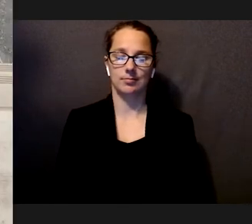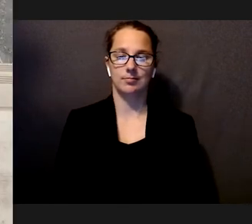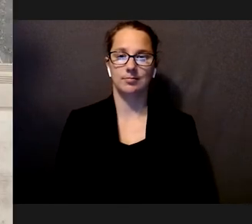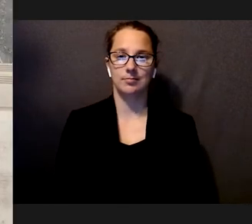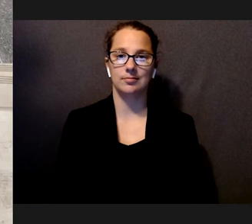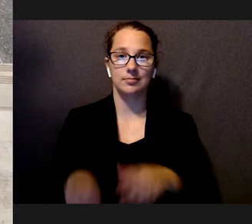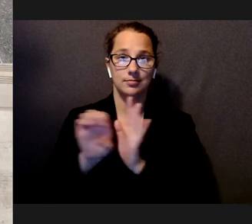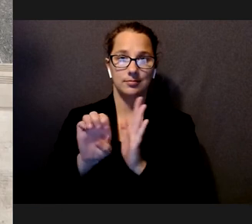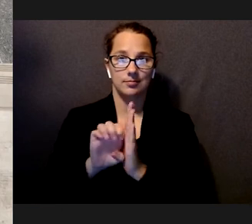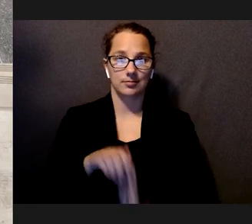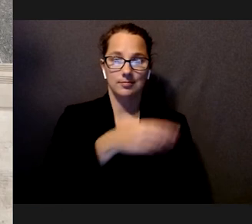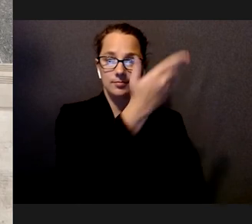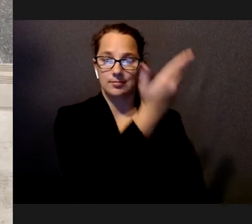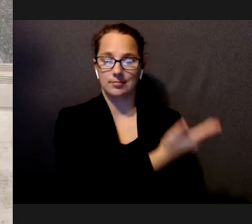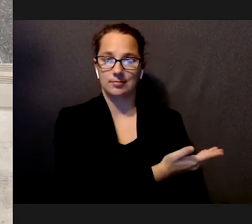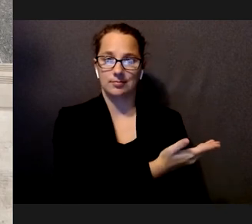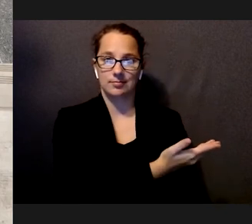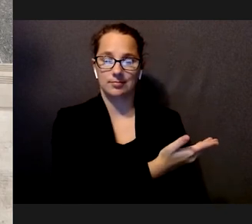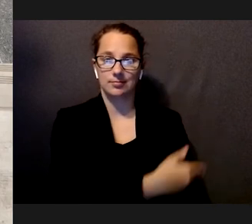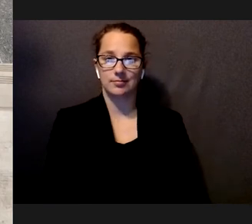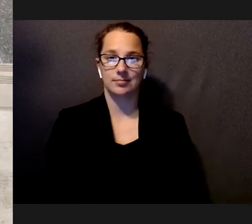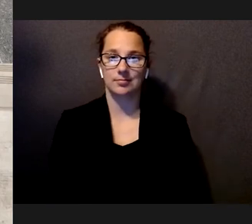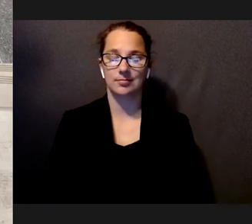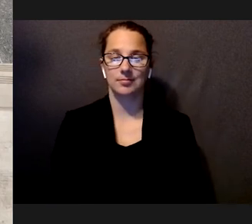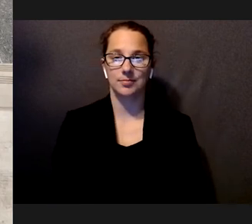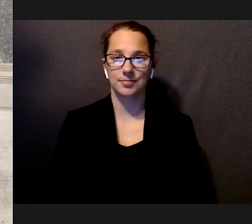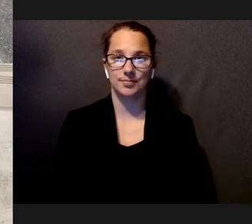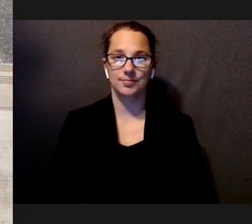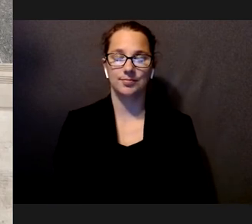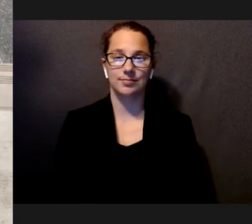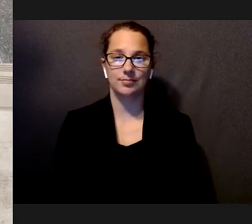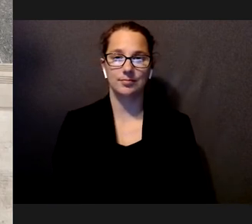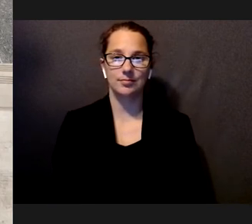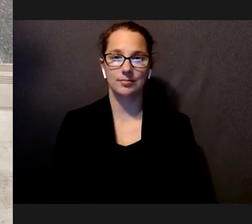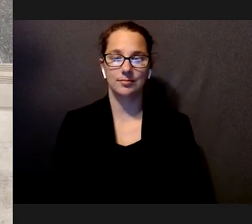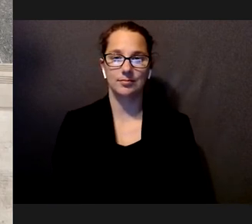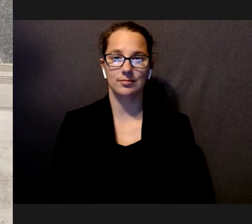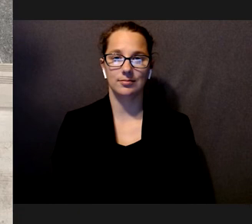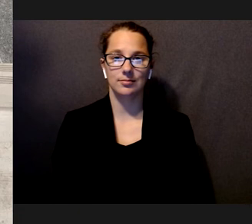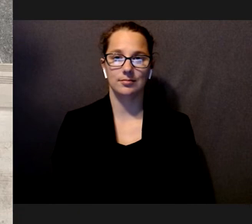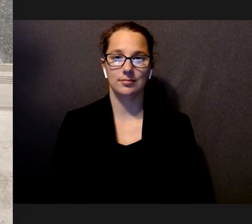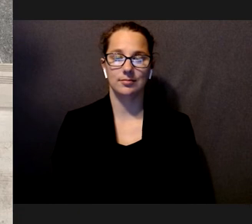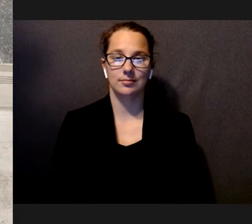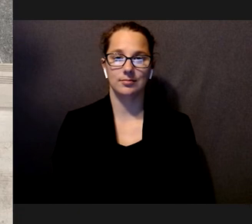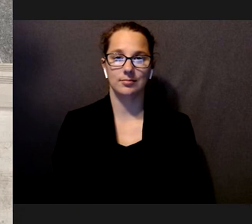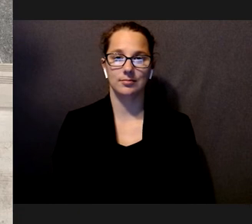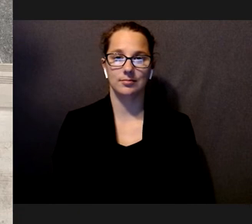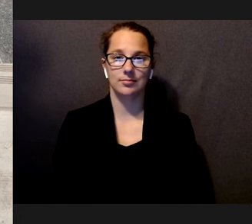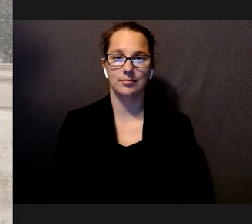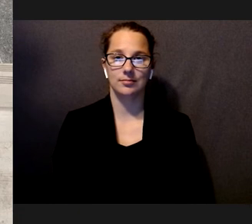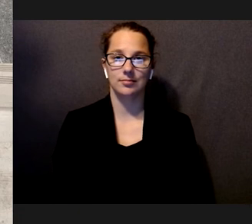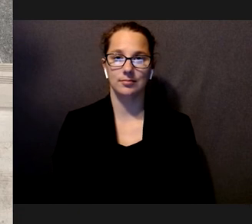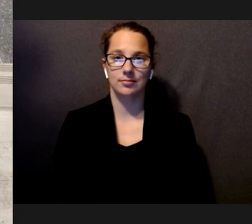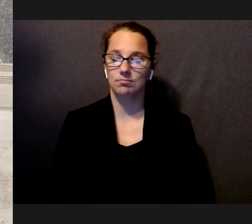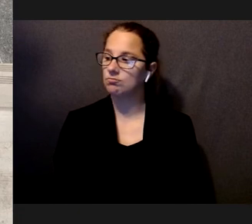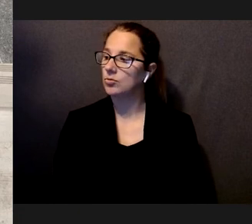Here are some examples of the places that they navigated. So, we asked them to walk up and